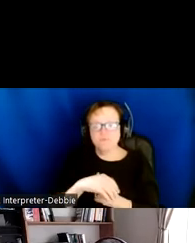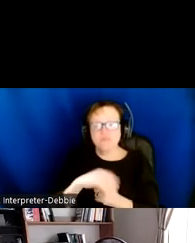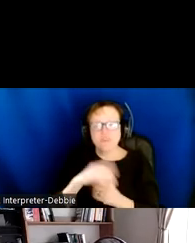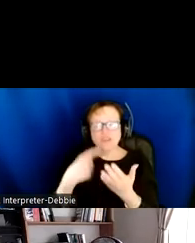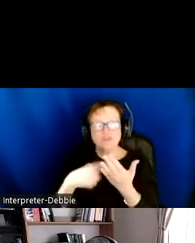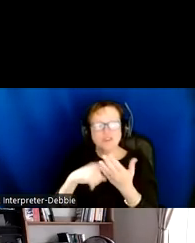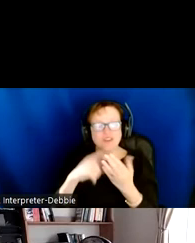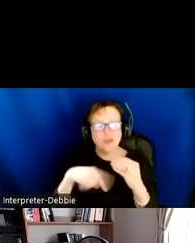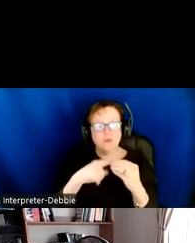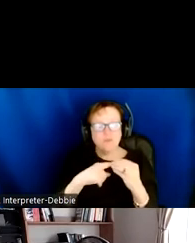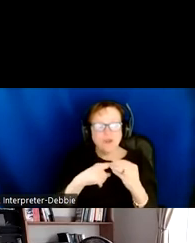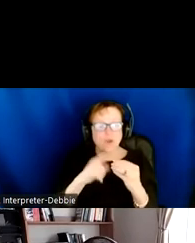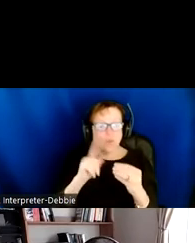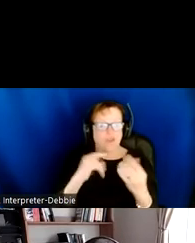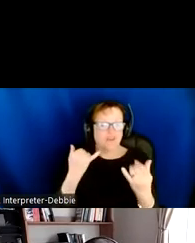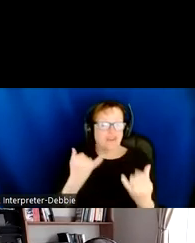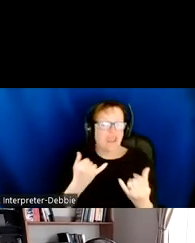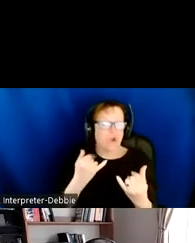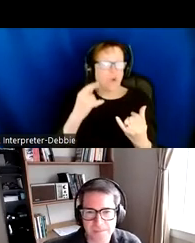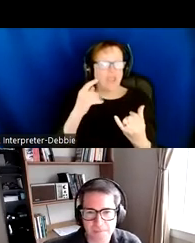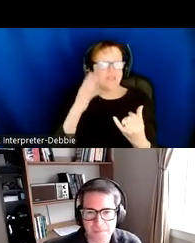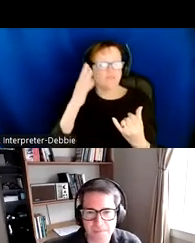are now and where we see image going in the future.